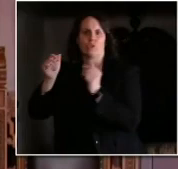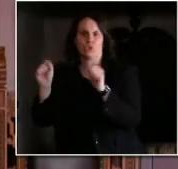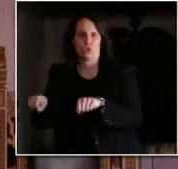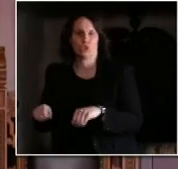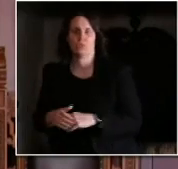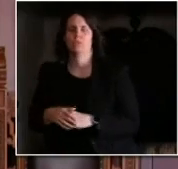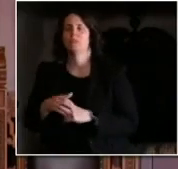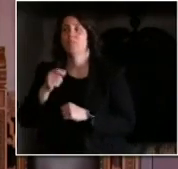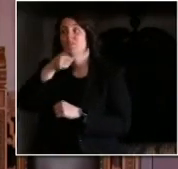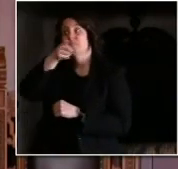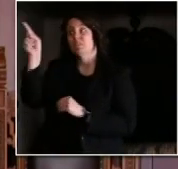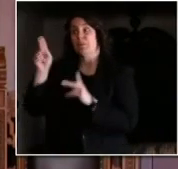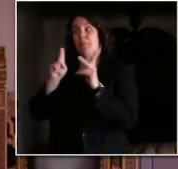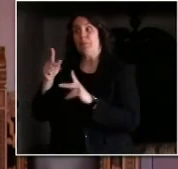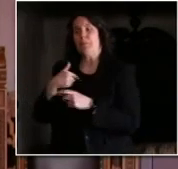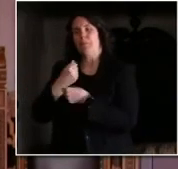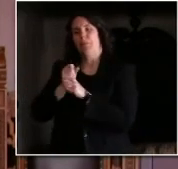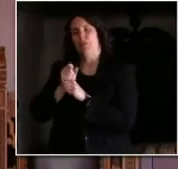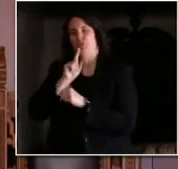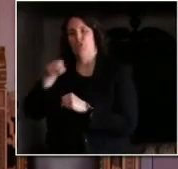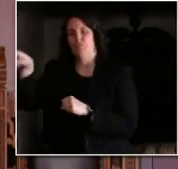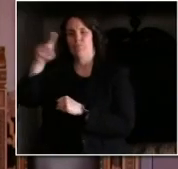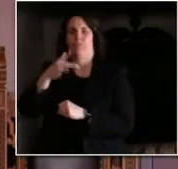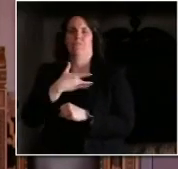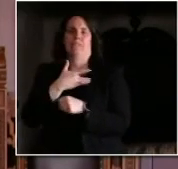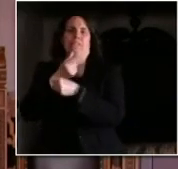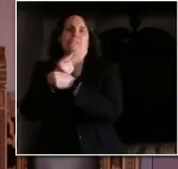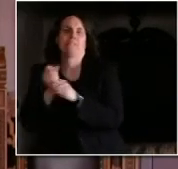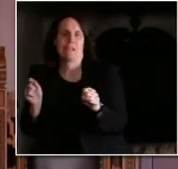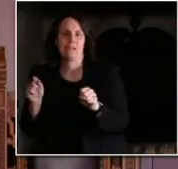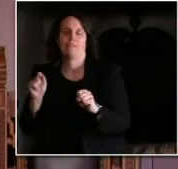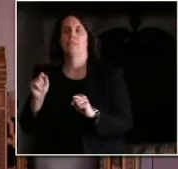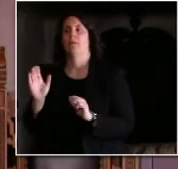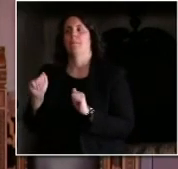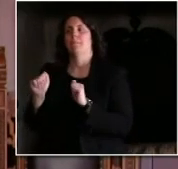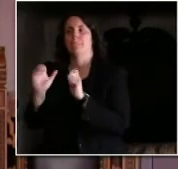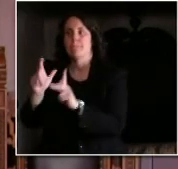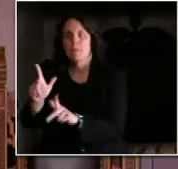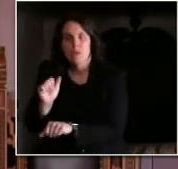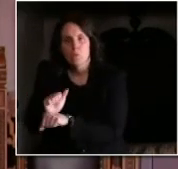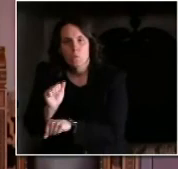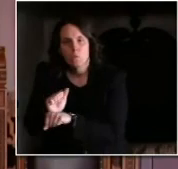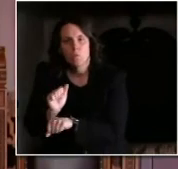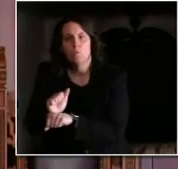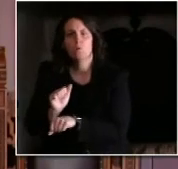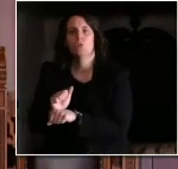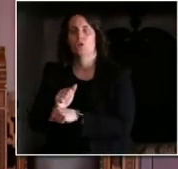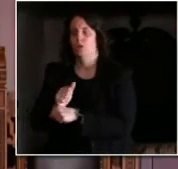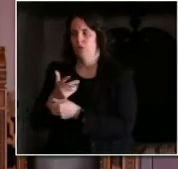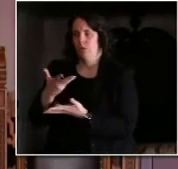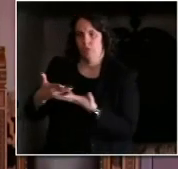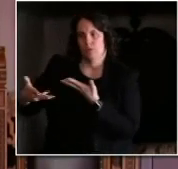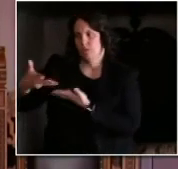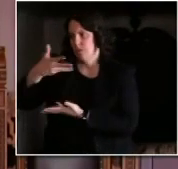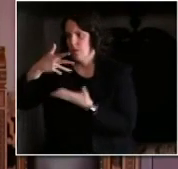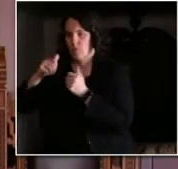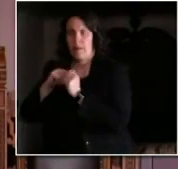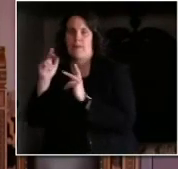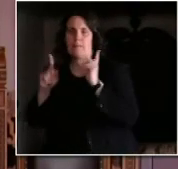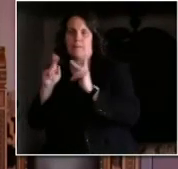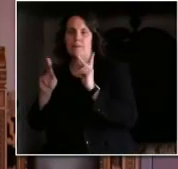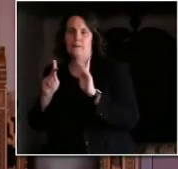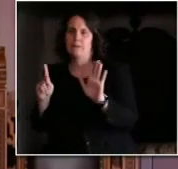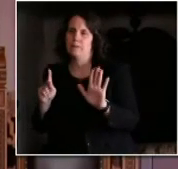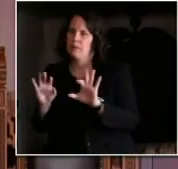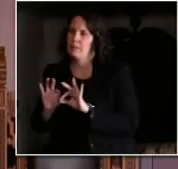we have virtually moved back to a point where there's very